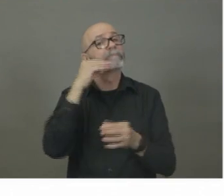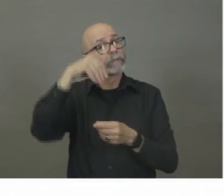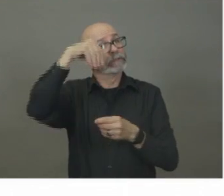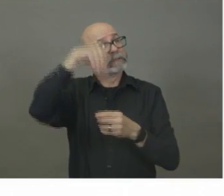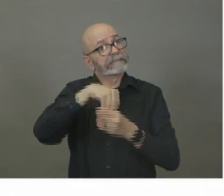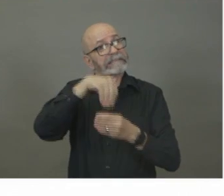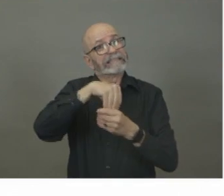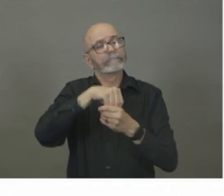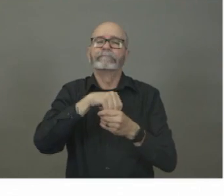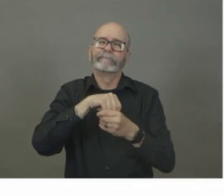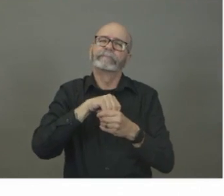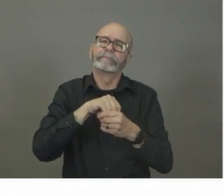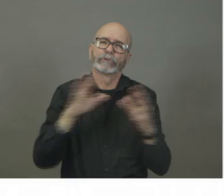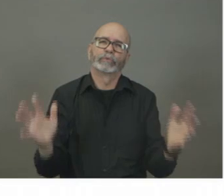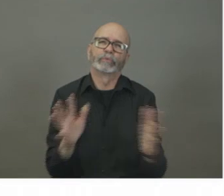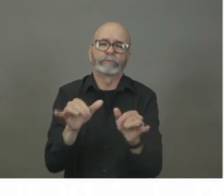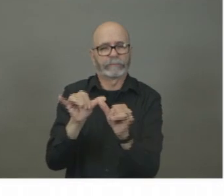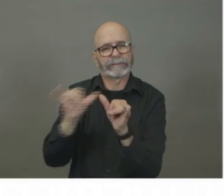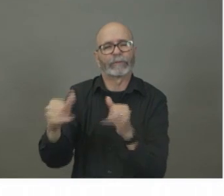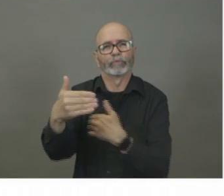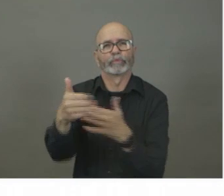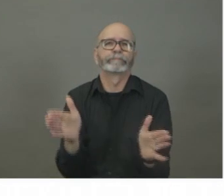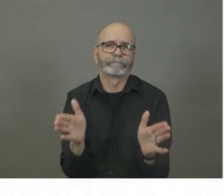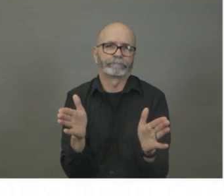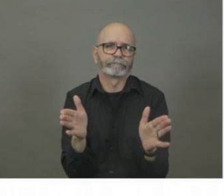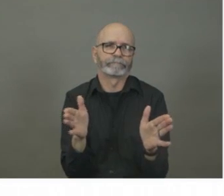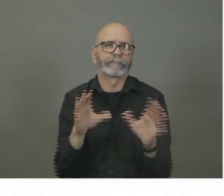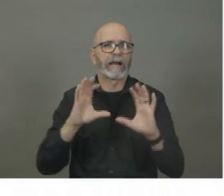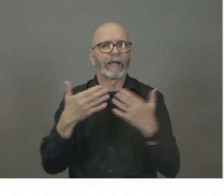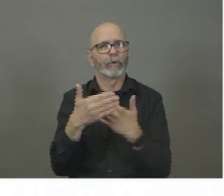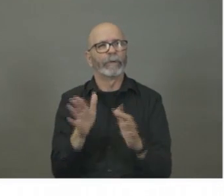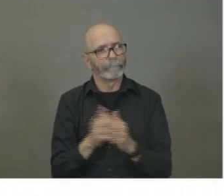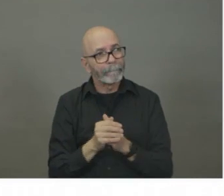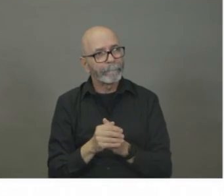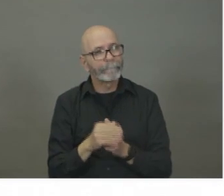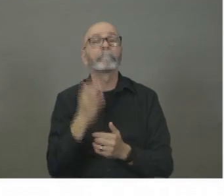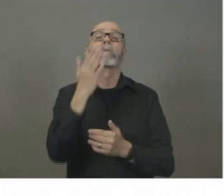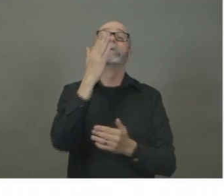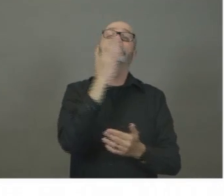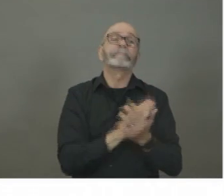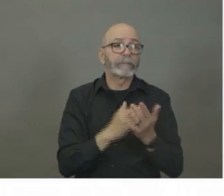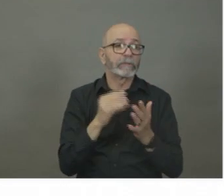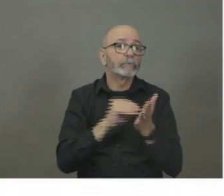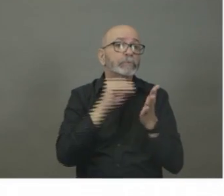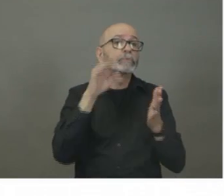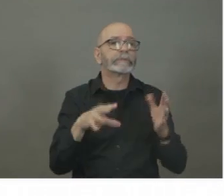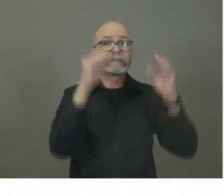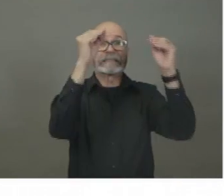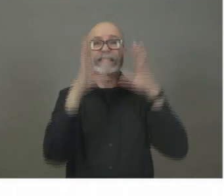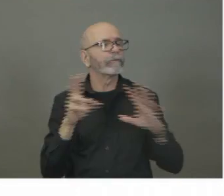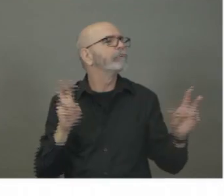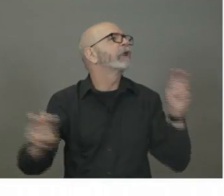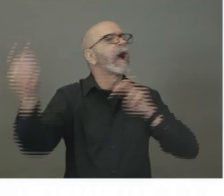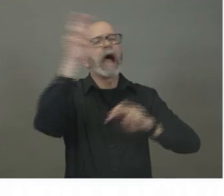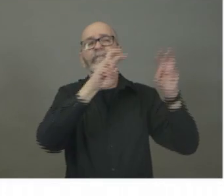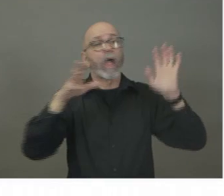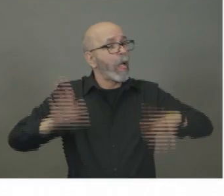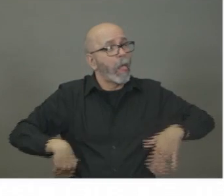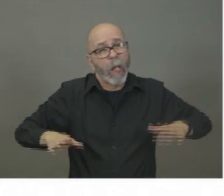classrooms. And I understand that a lot of teachers and students aren't traveling now, but obviously still some that are traveling outside. Canada.